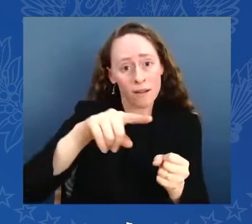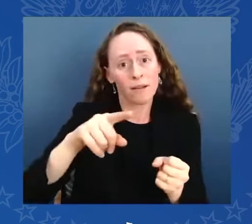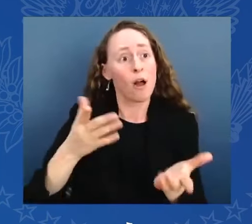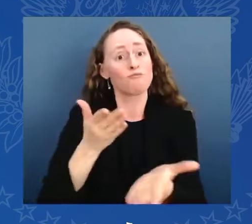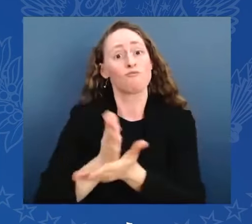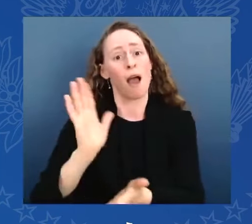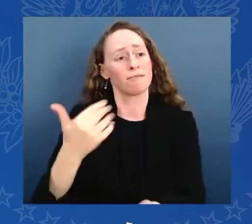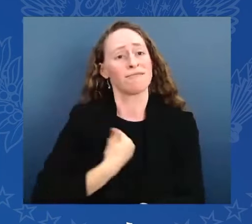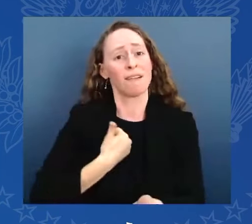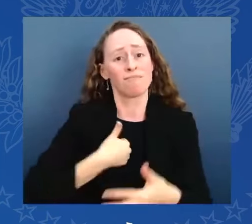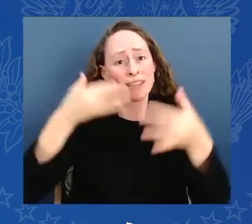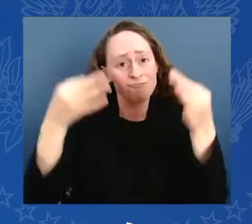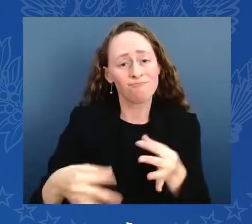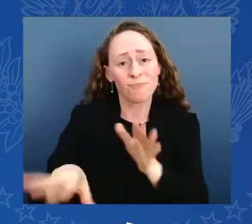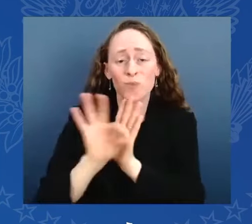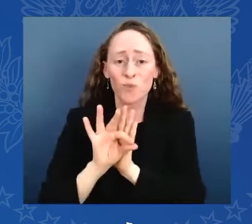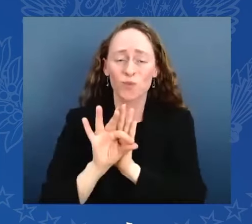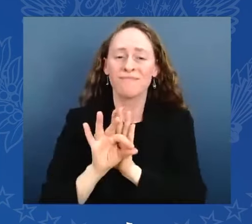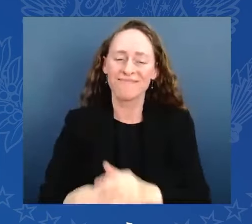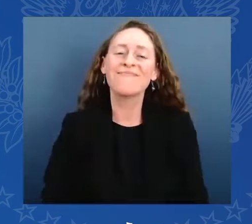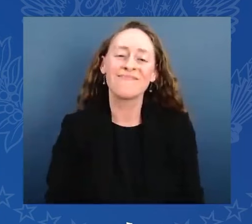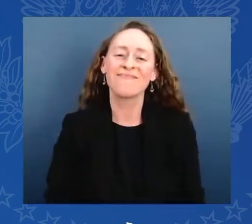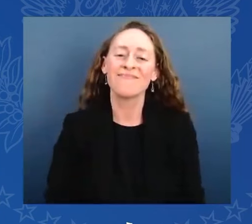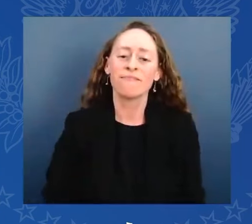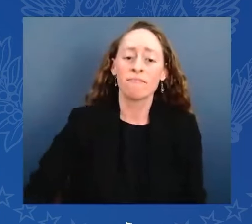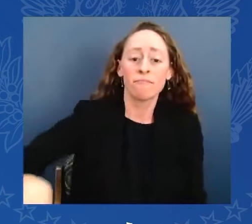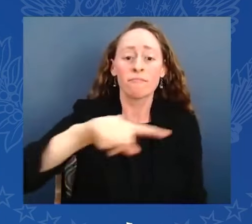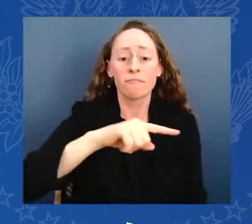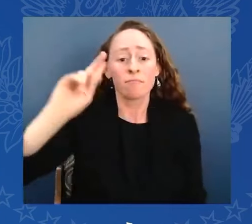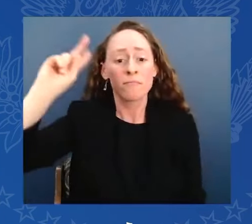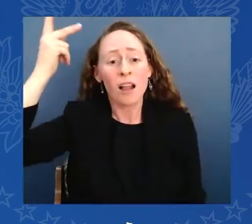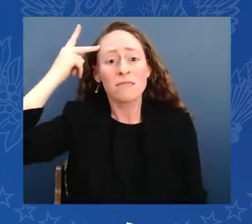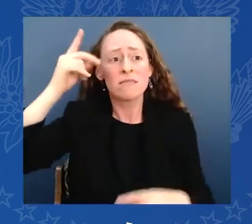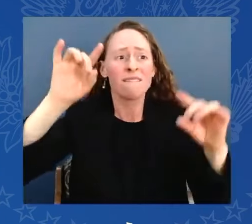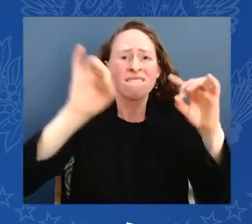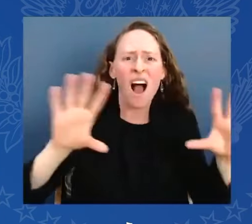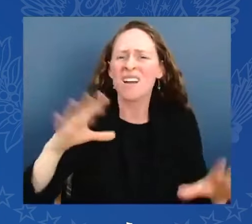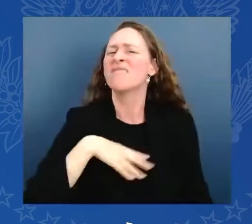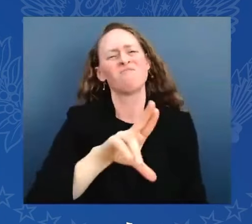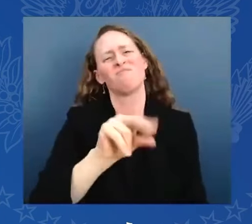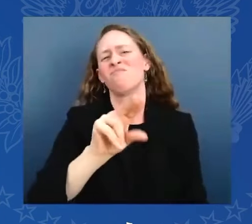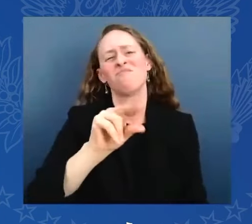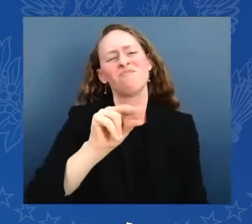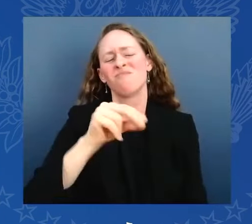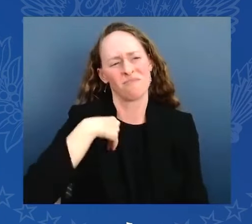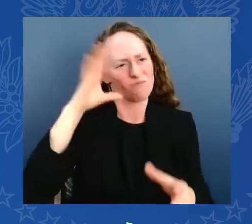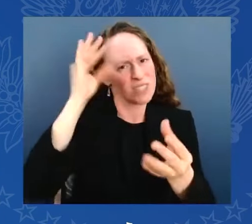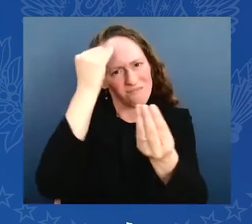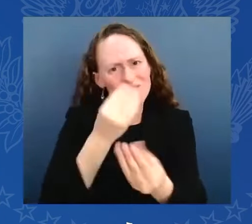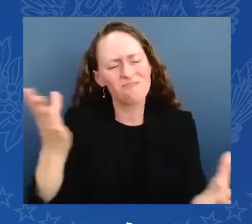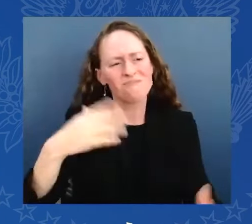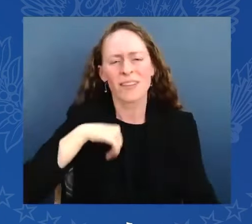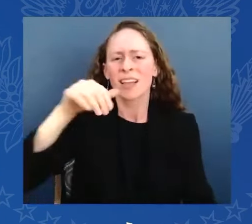for political violence or any violence ever, period. And I'm going to keep speaking out